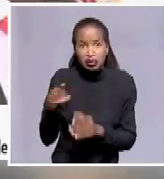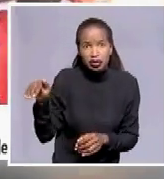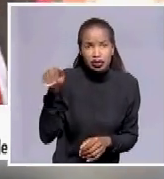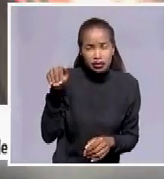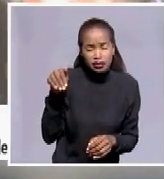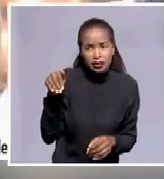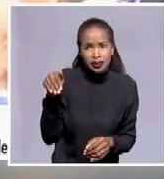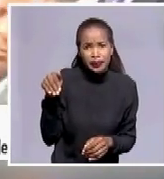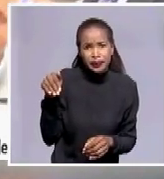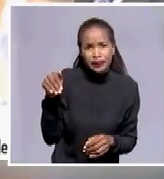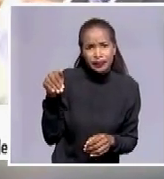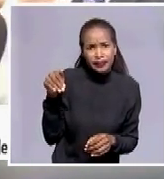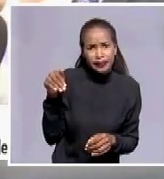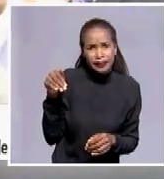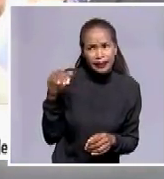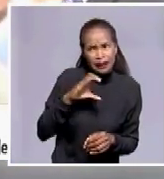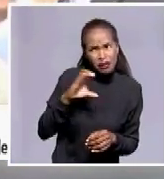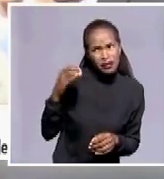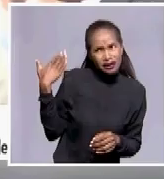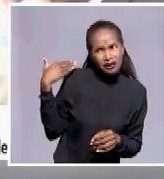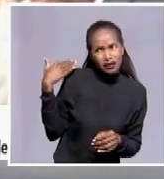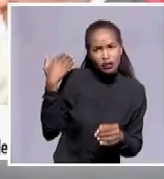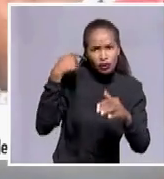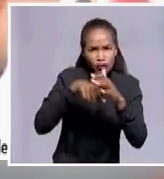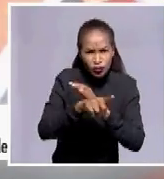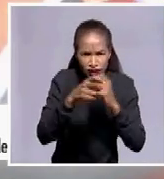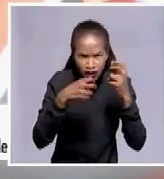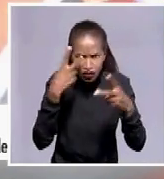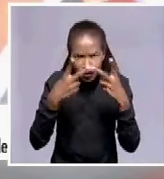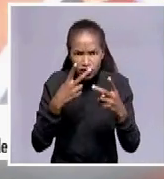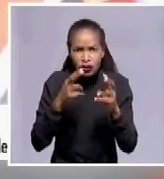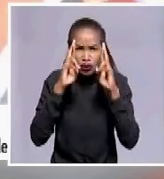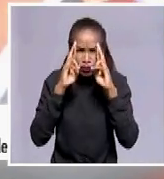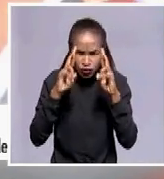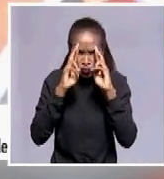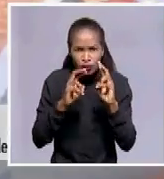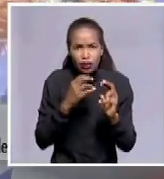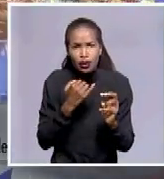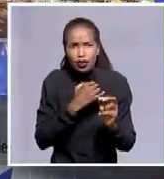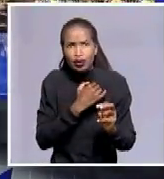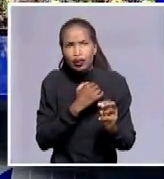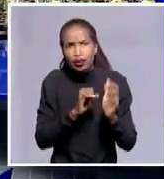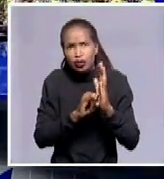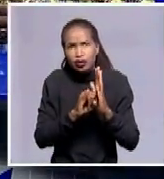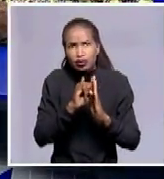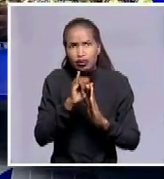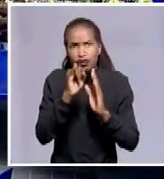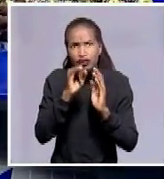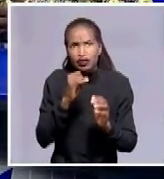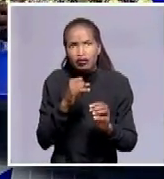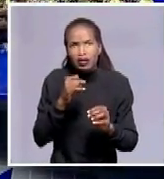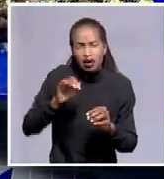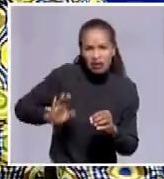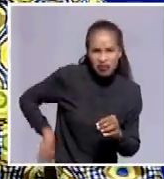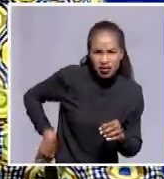a month ago, he went and visited him, and he wanted to improve the condition of the opposition leader. It was very